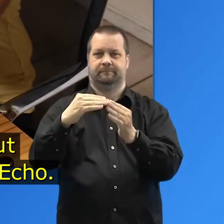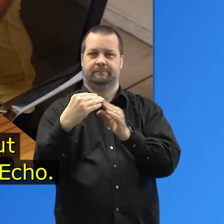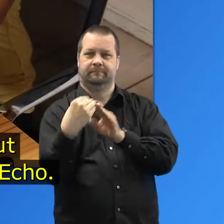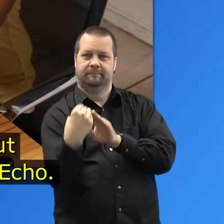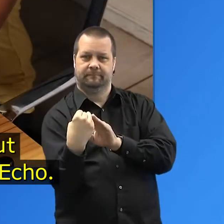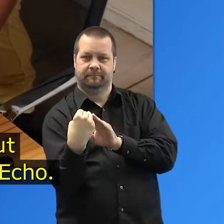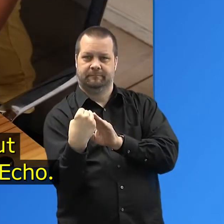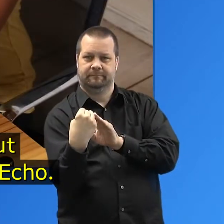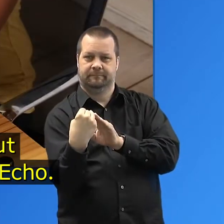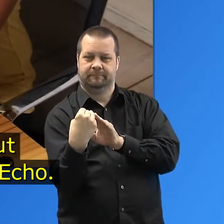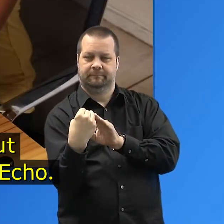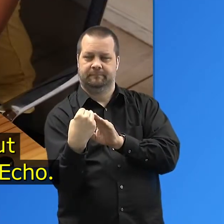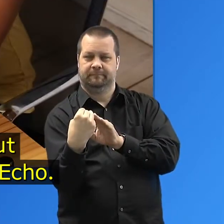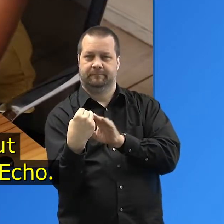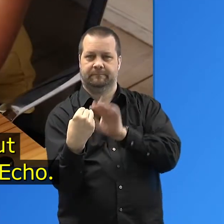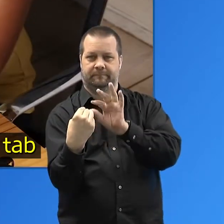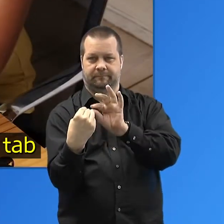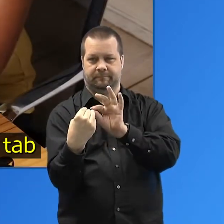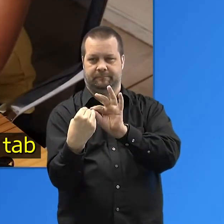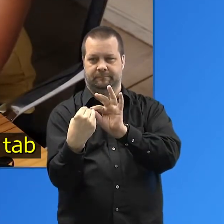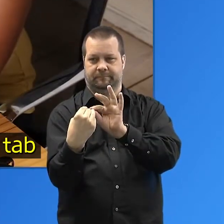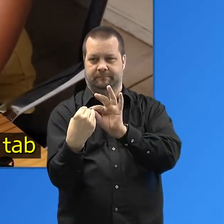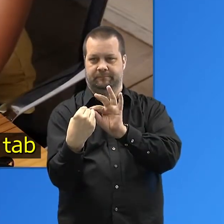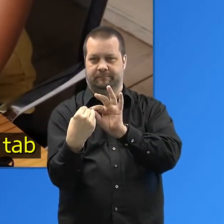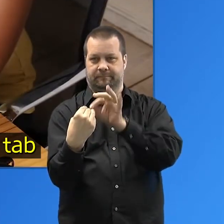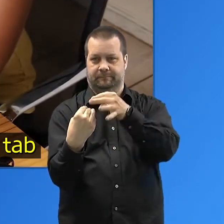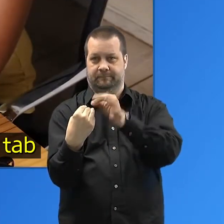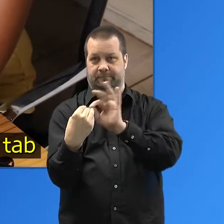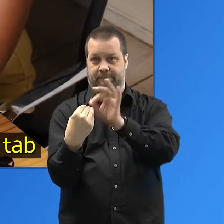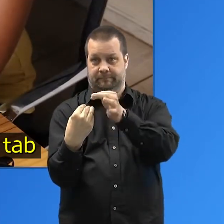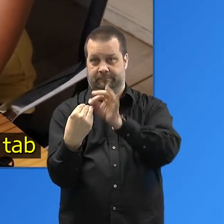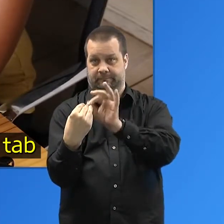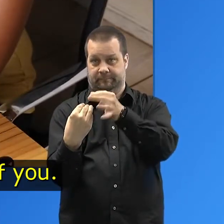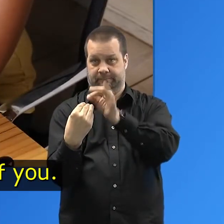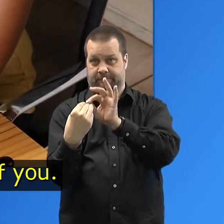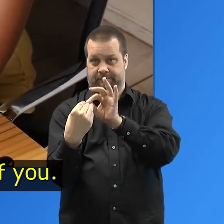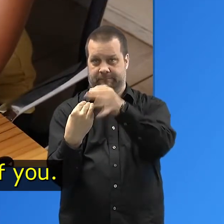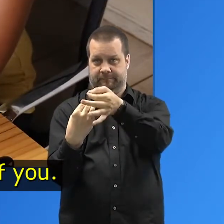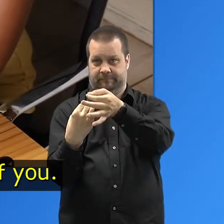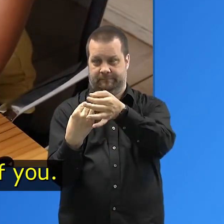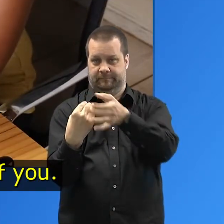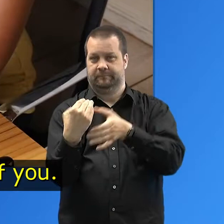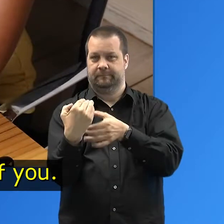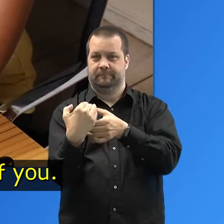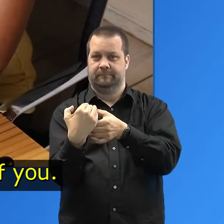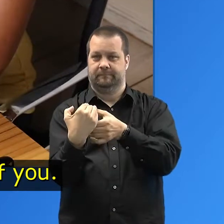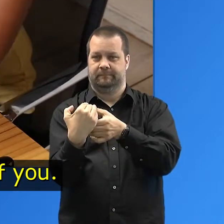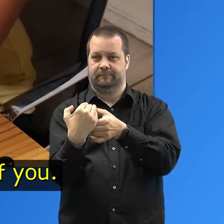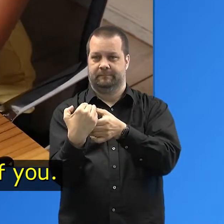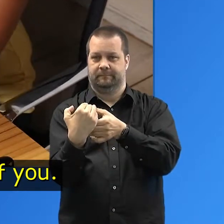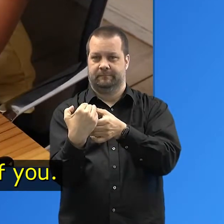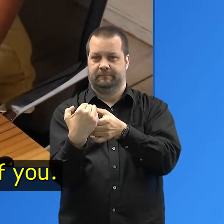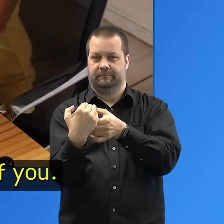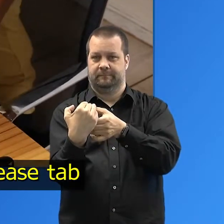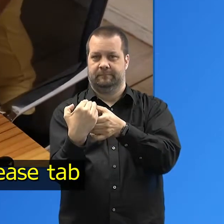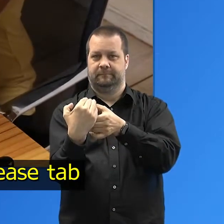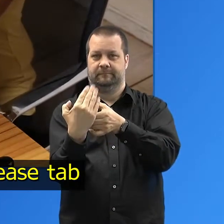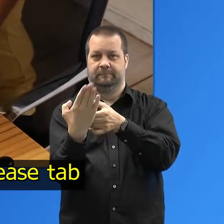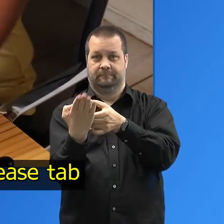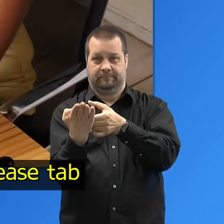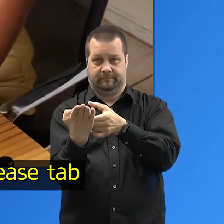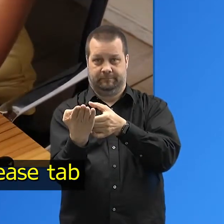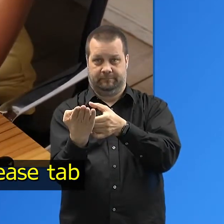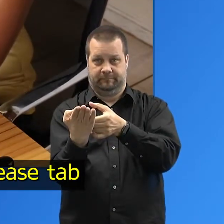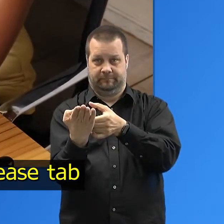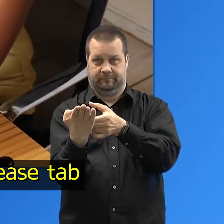about an inch down on the Echo. Feel for the release tab and orient it so that it is in front of you. Pull